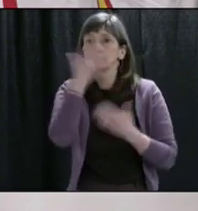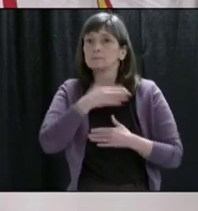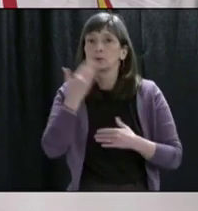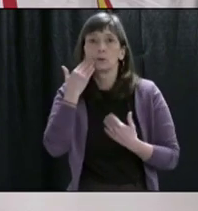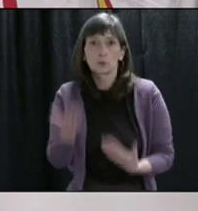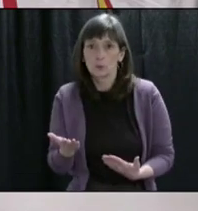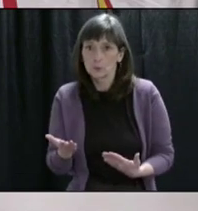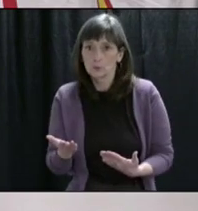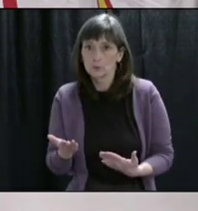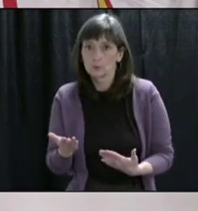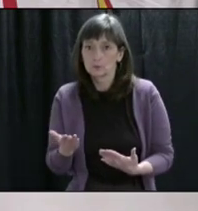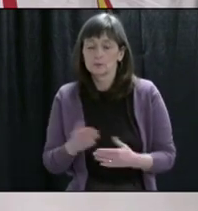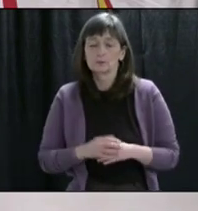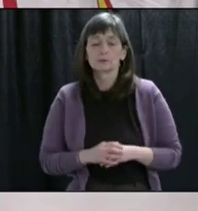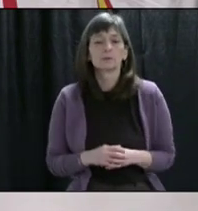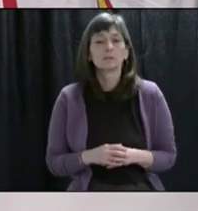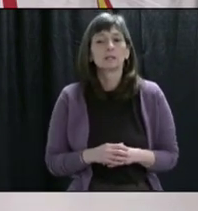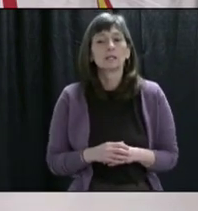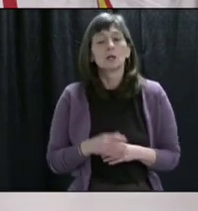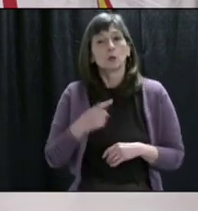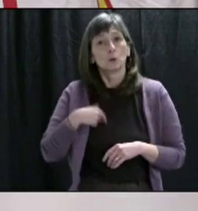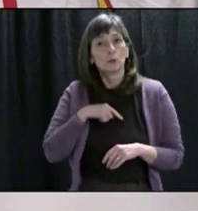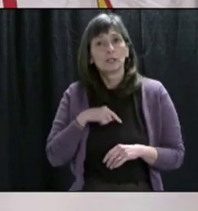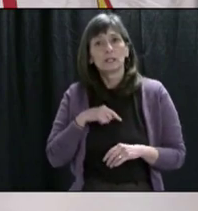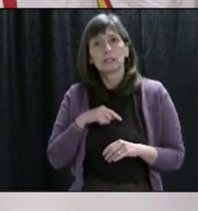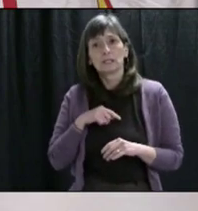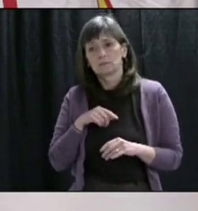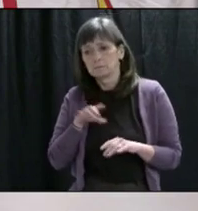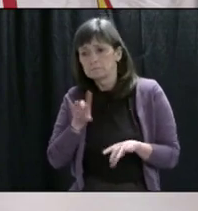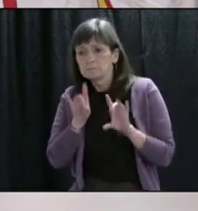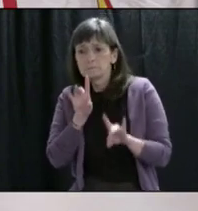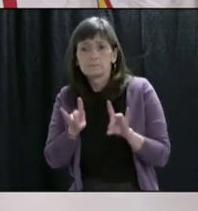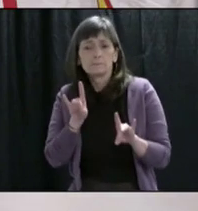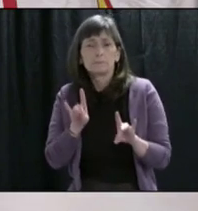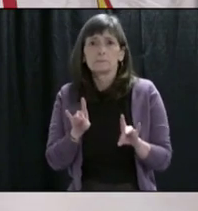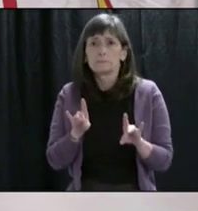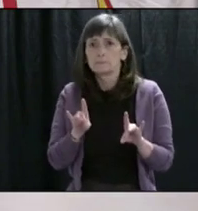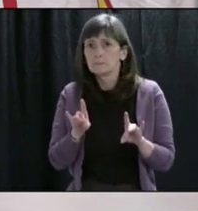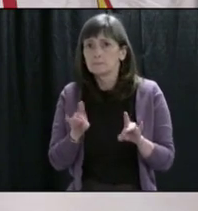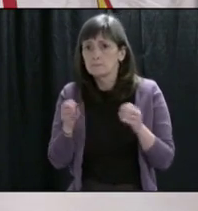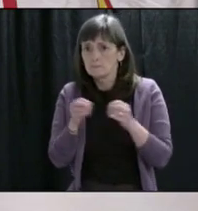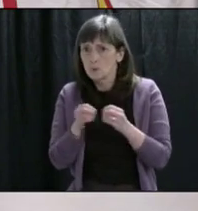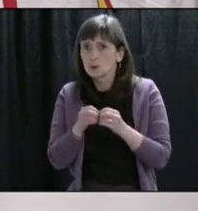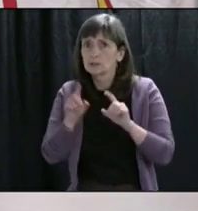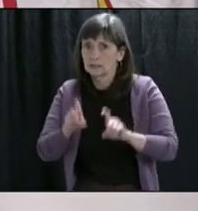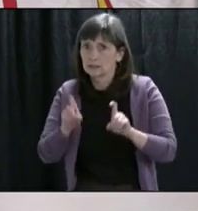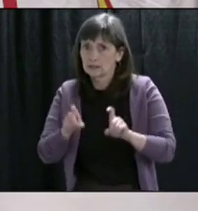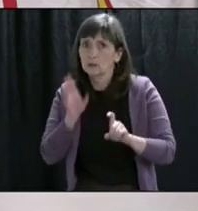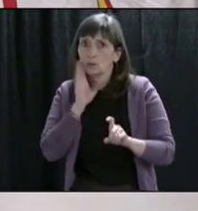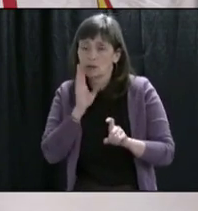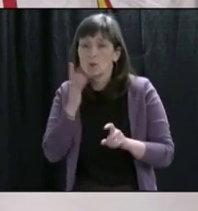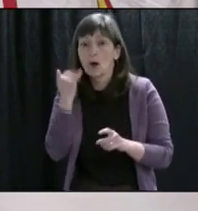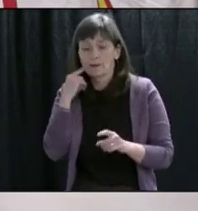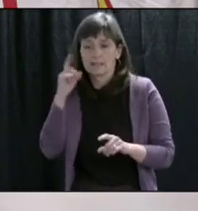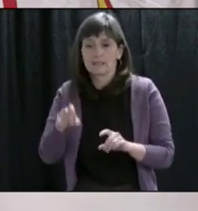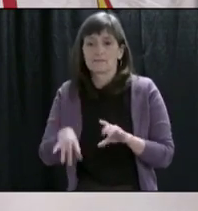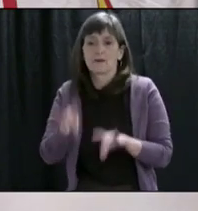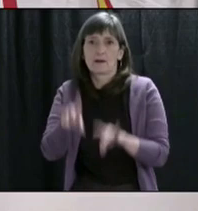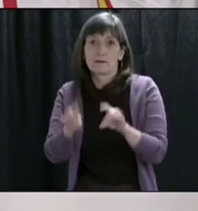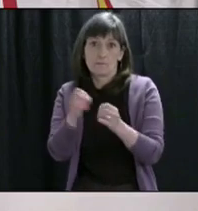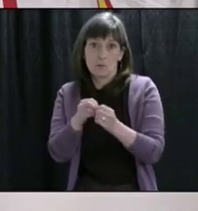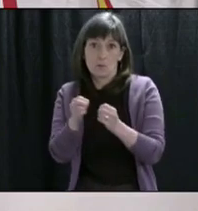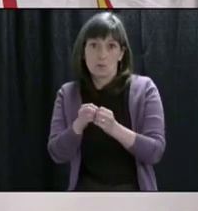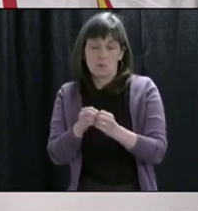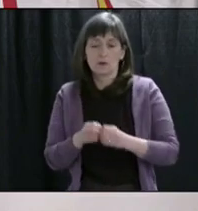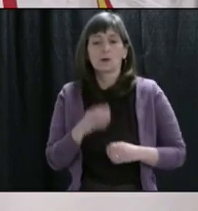ensure we are finding as many people as possible who are infected with the virus, we are broadening testing criteria. We know there are many